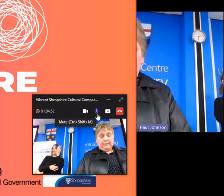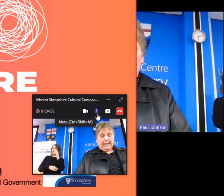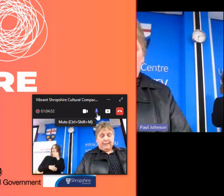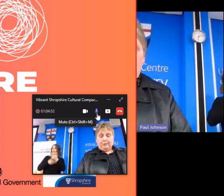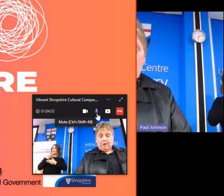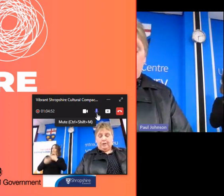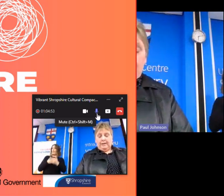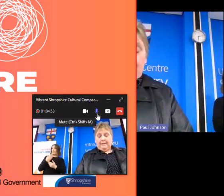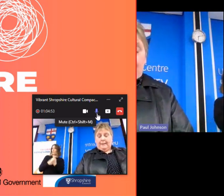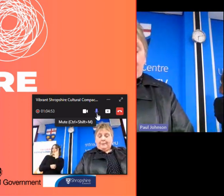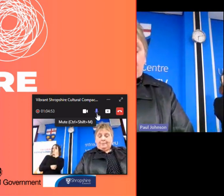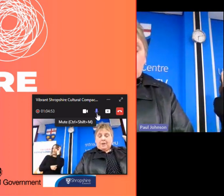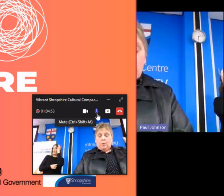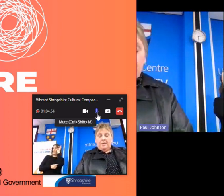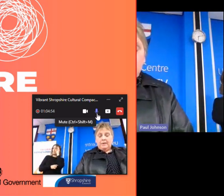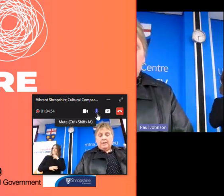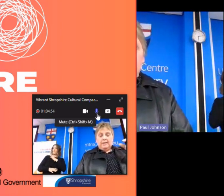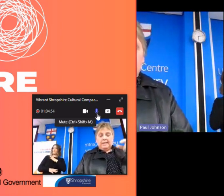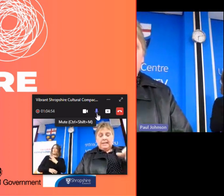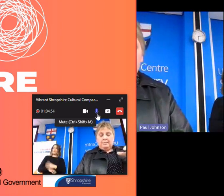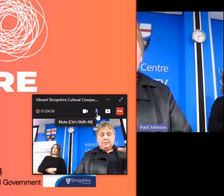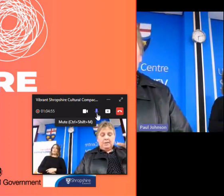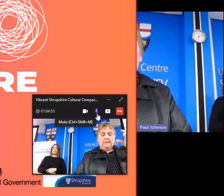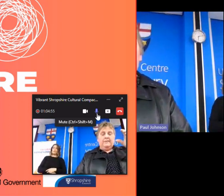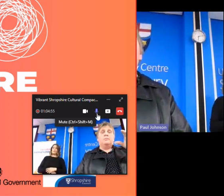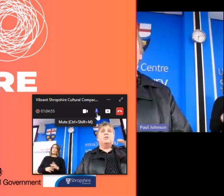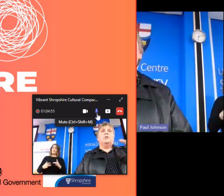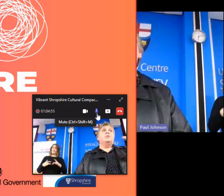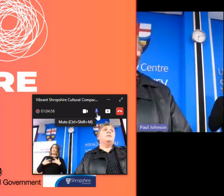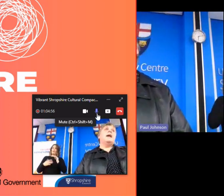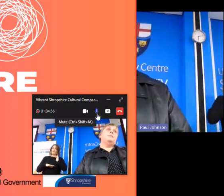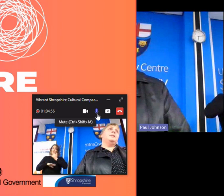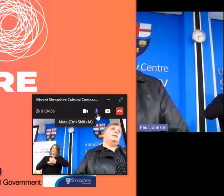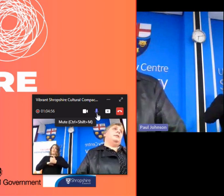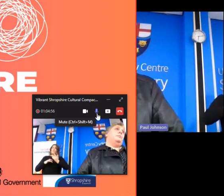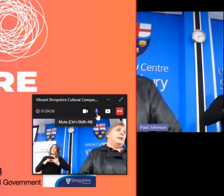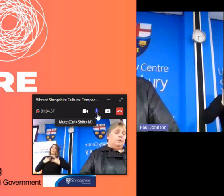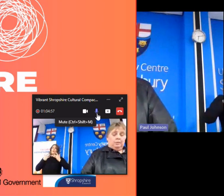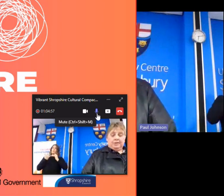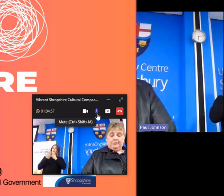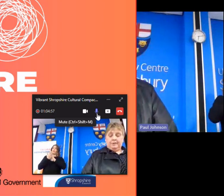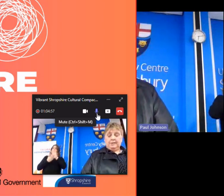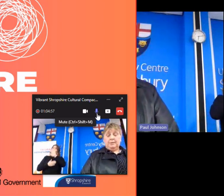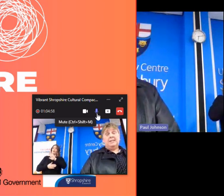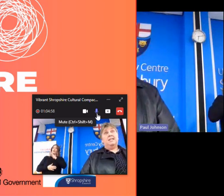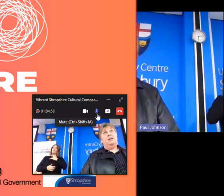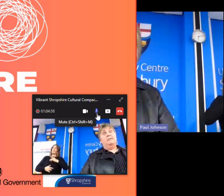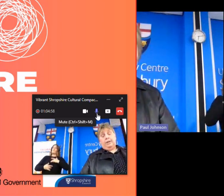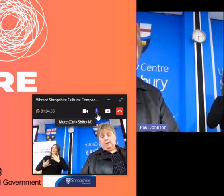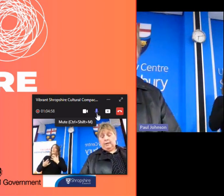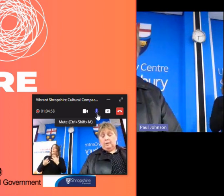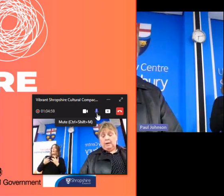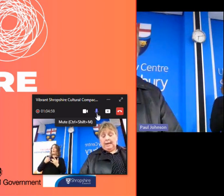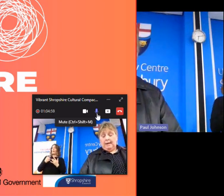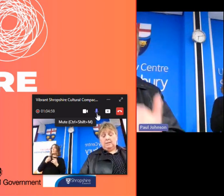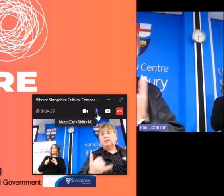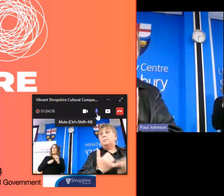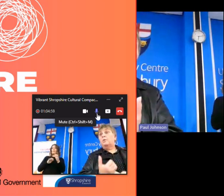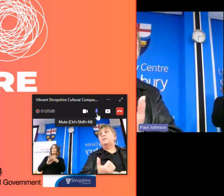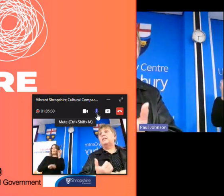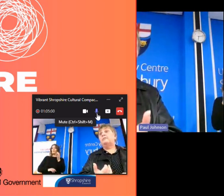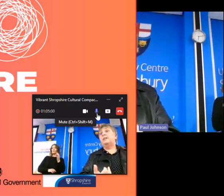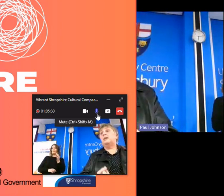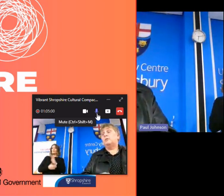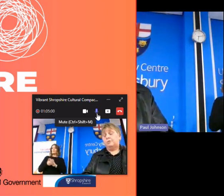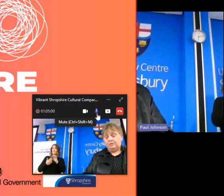a bit later on we feel that the establishment of vibrant shropshire is absolutely the best option for us because in our view it will allow us